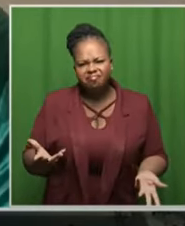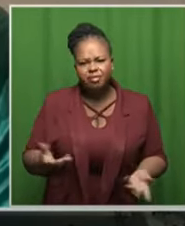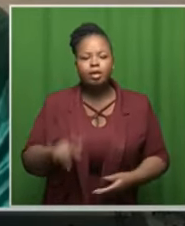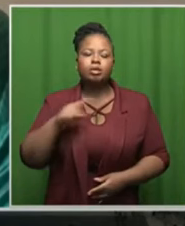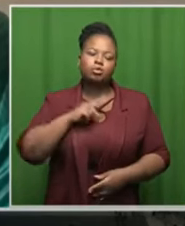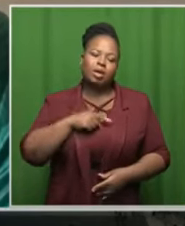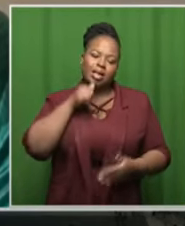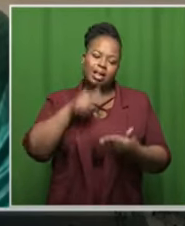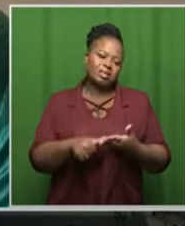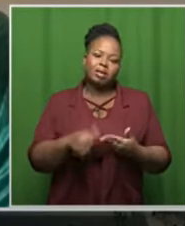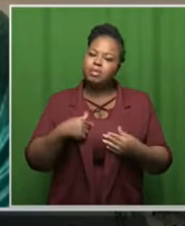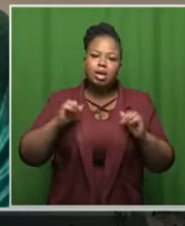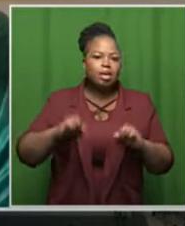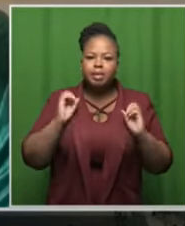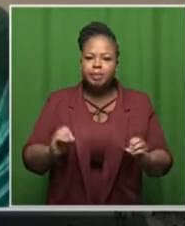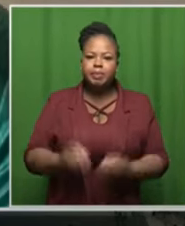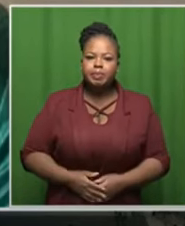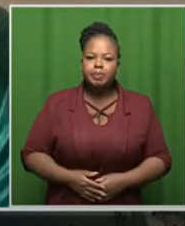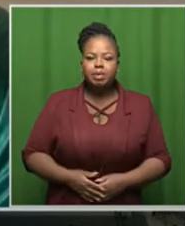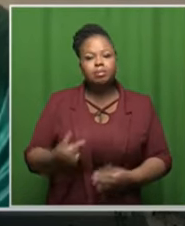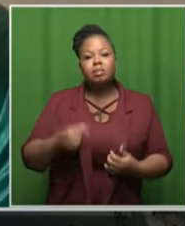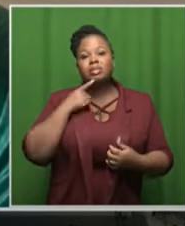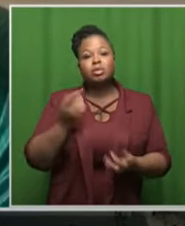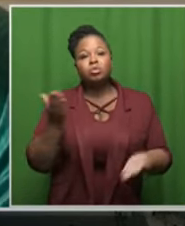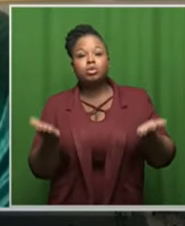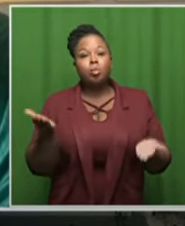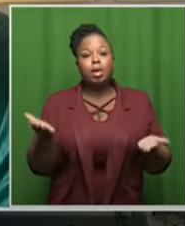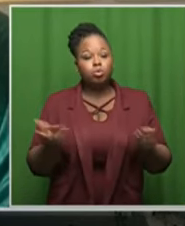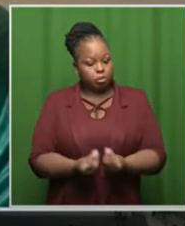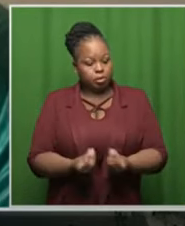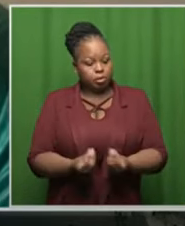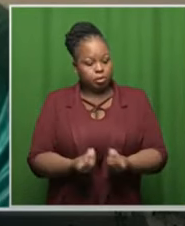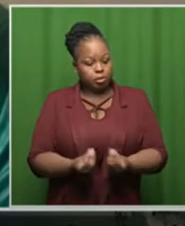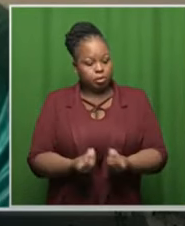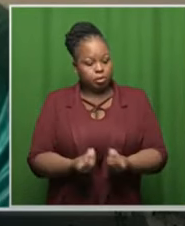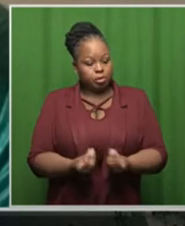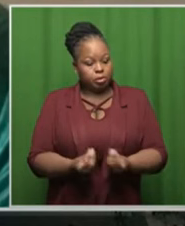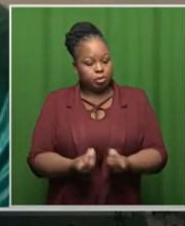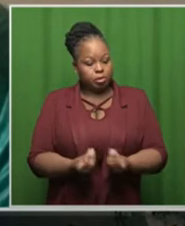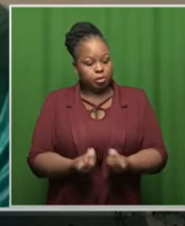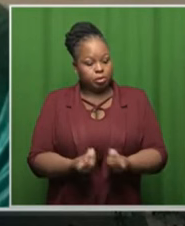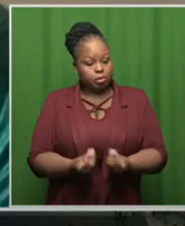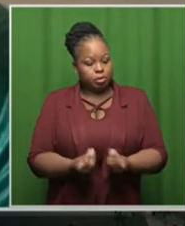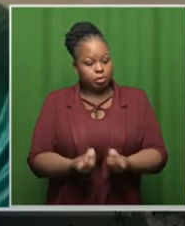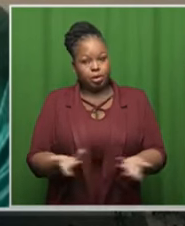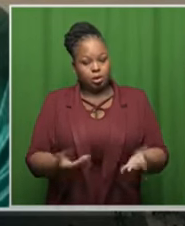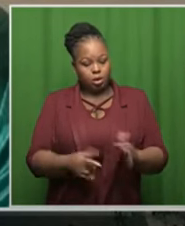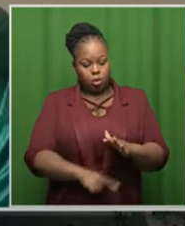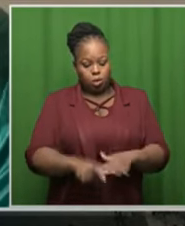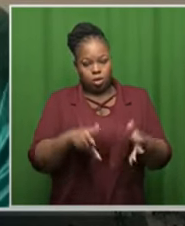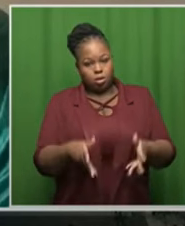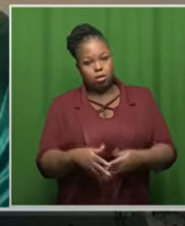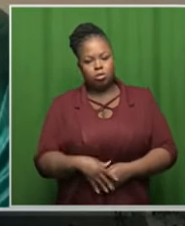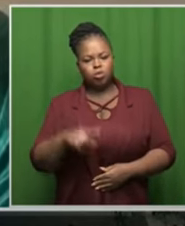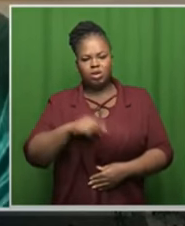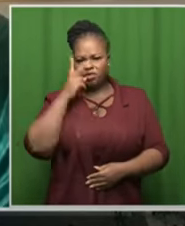wrote the letter i'm not agreeing with the deal i'm just saying that you have to compare to something locally you know if you